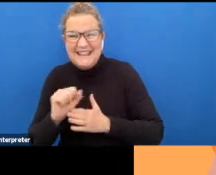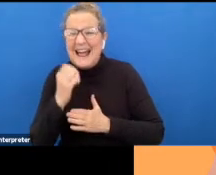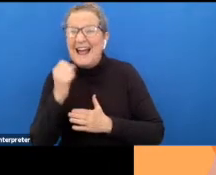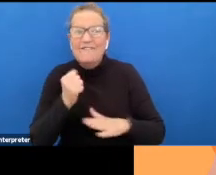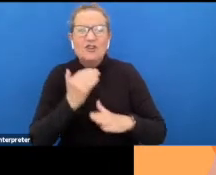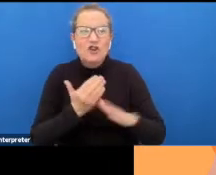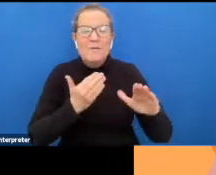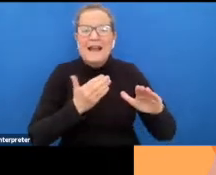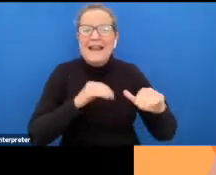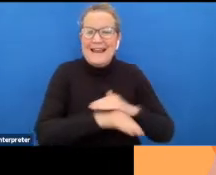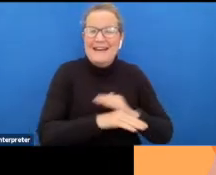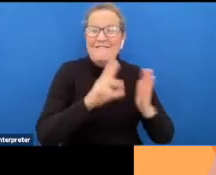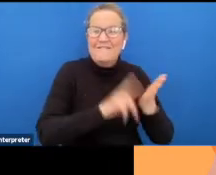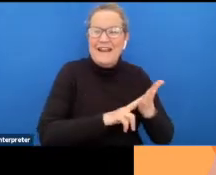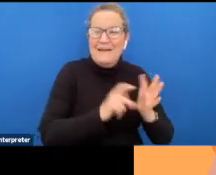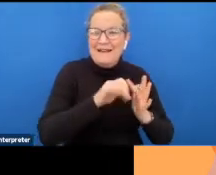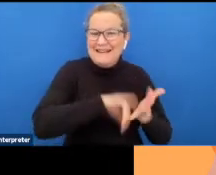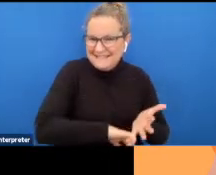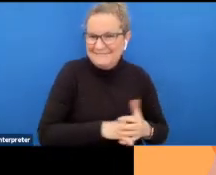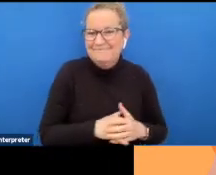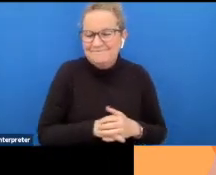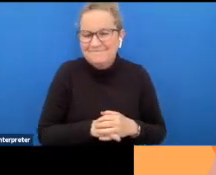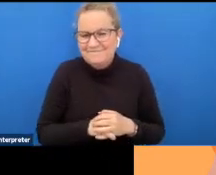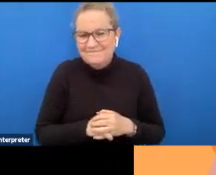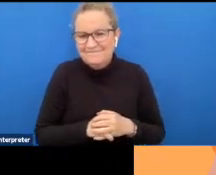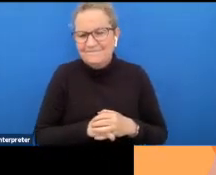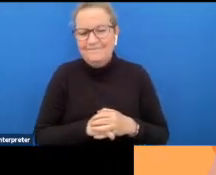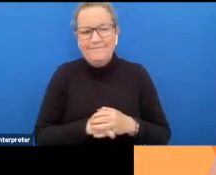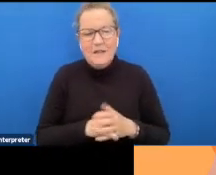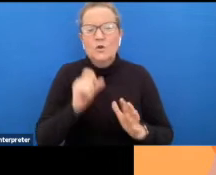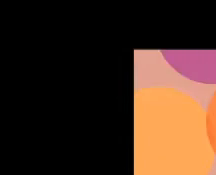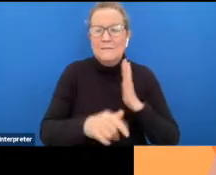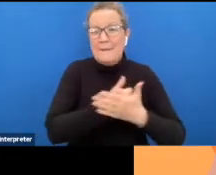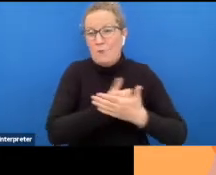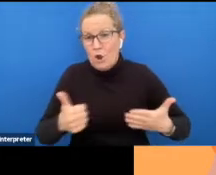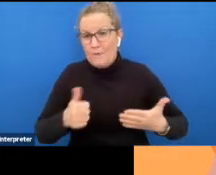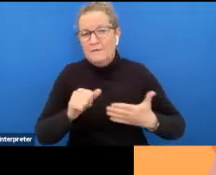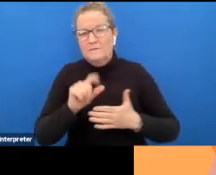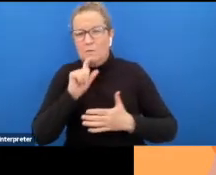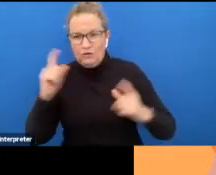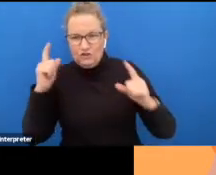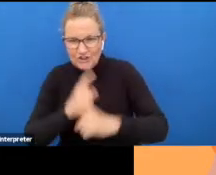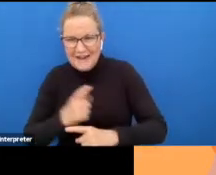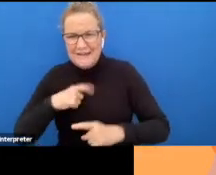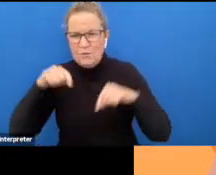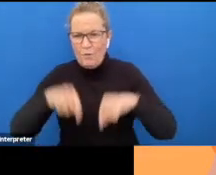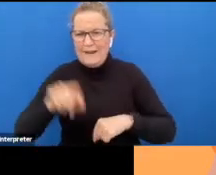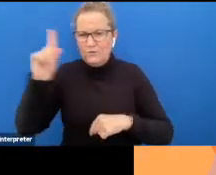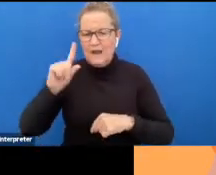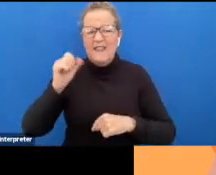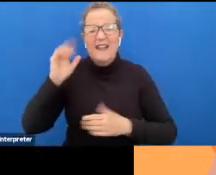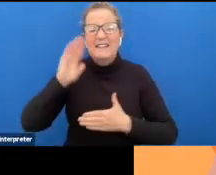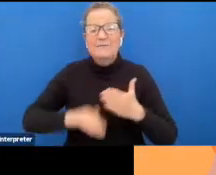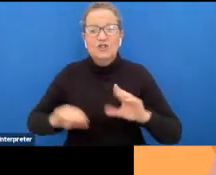identifies having a disability that is permanent and unlikely to change so that's why we're here today and have experienced